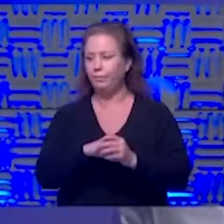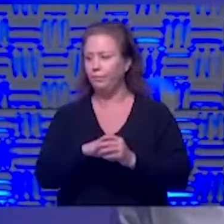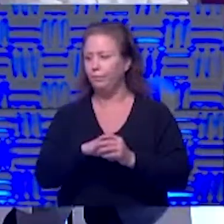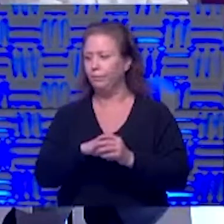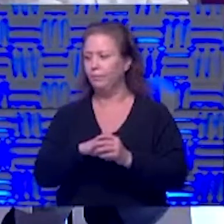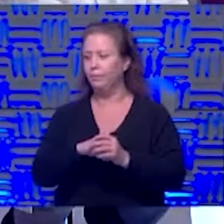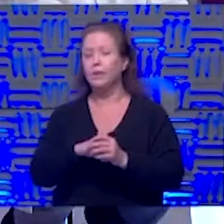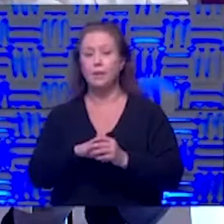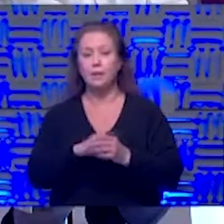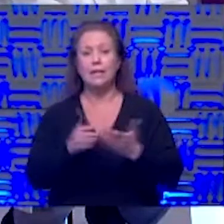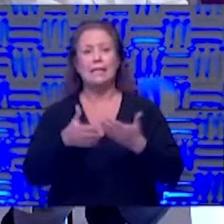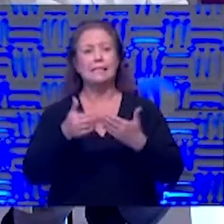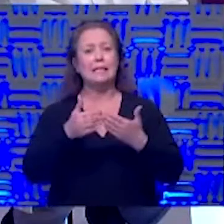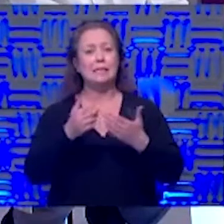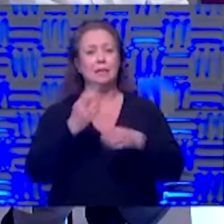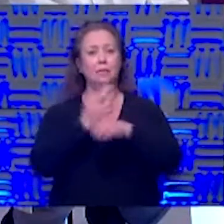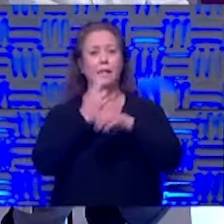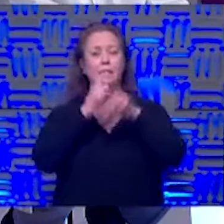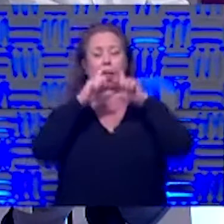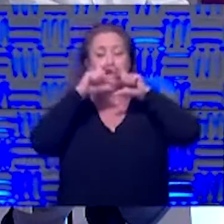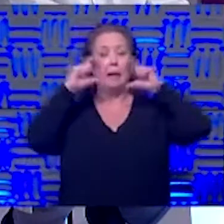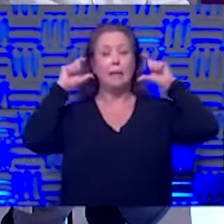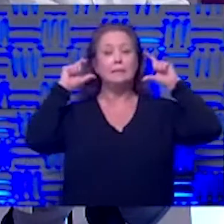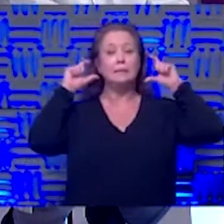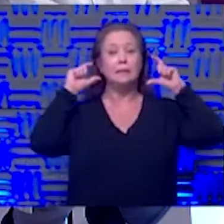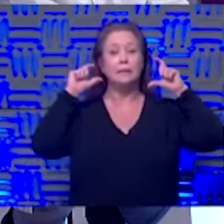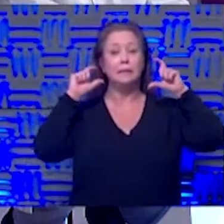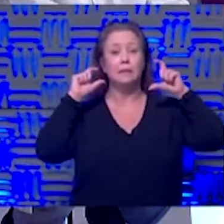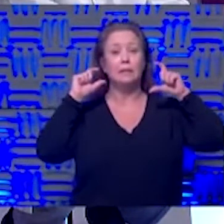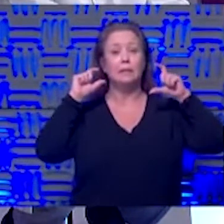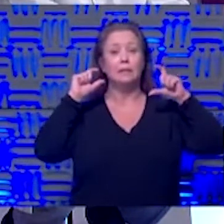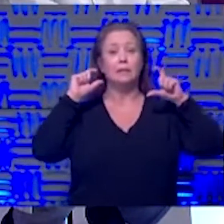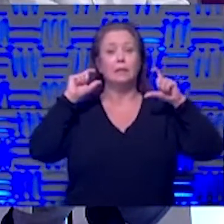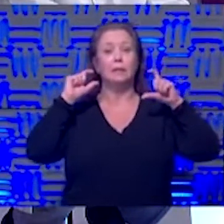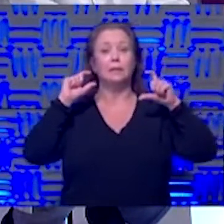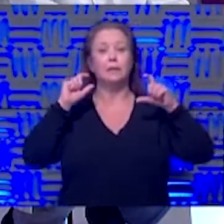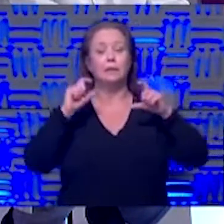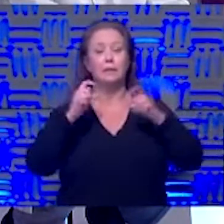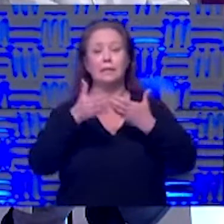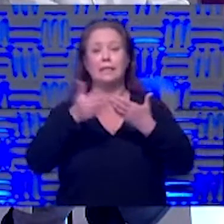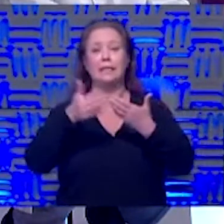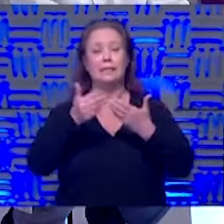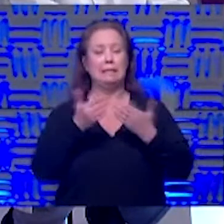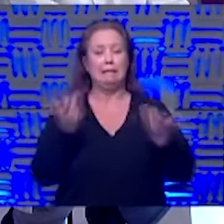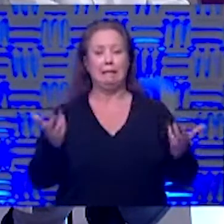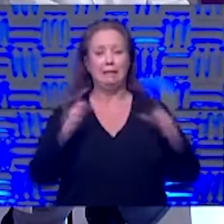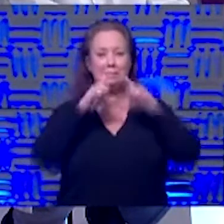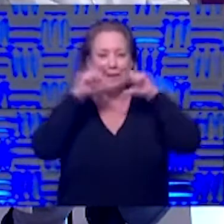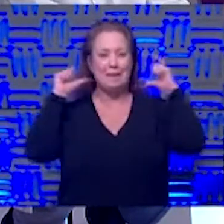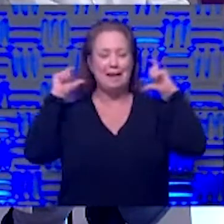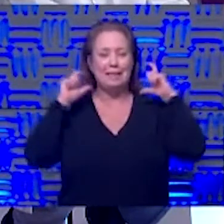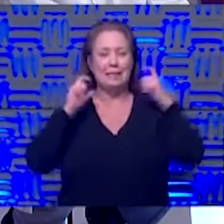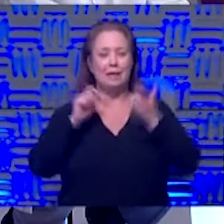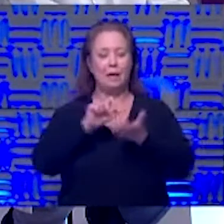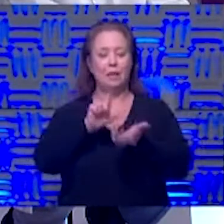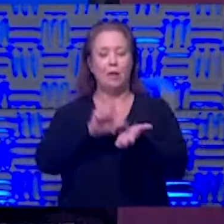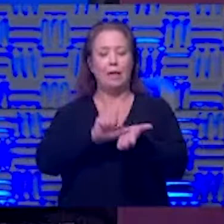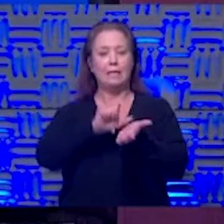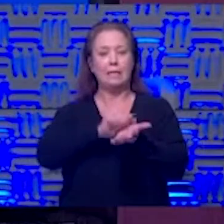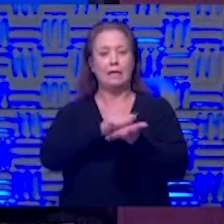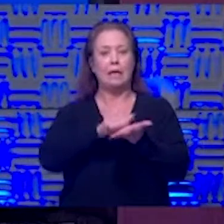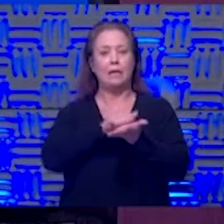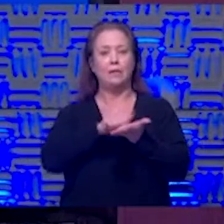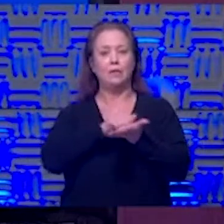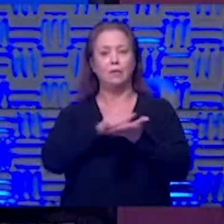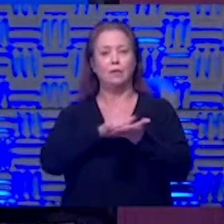what it's not that hard to do take the mask you put it on here we go wait wait wait wait there we go like that i'll grab a little hand sanitizer right